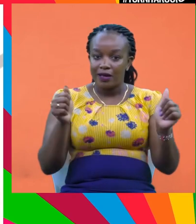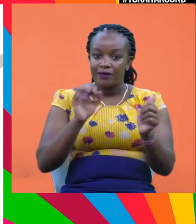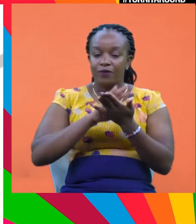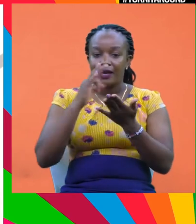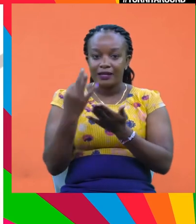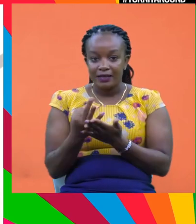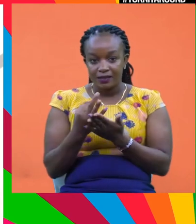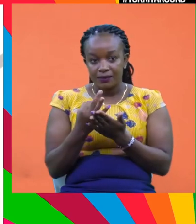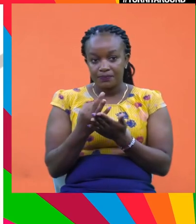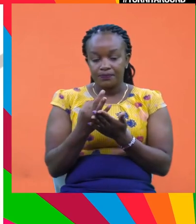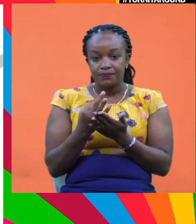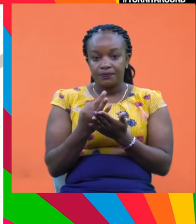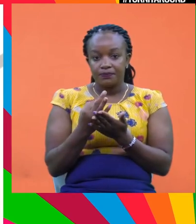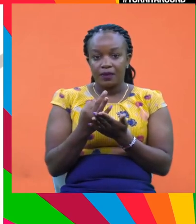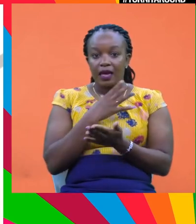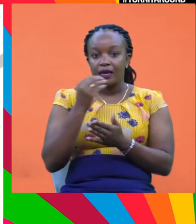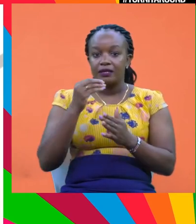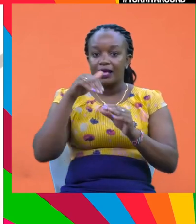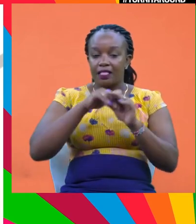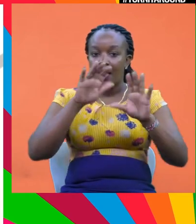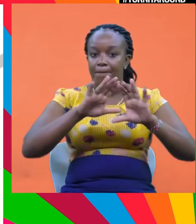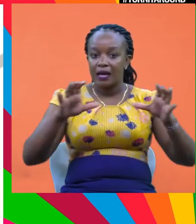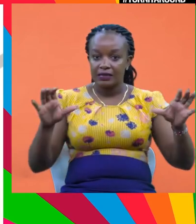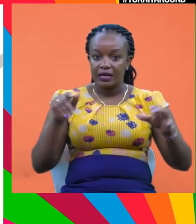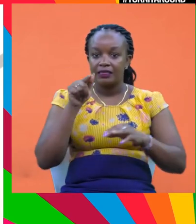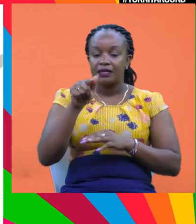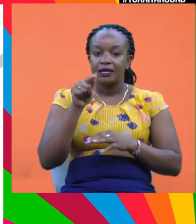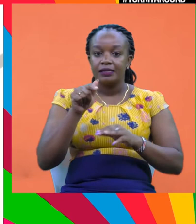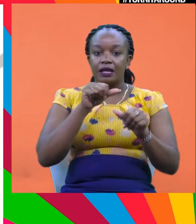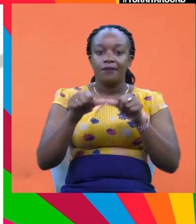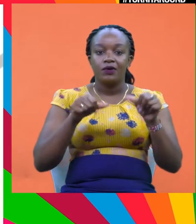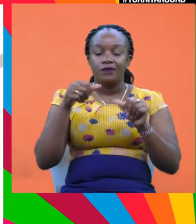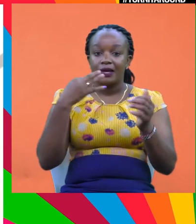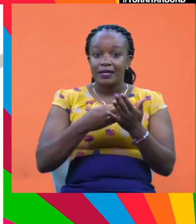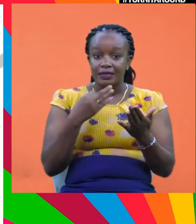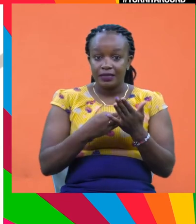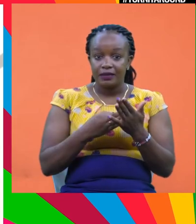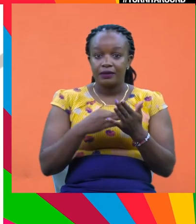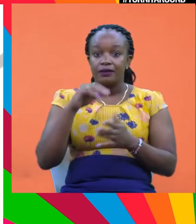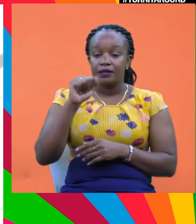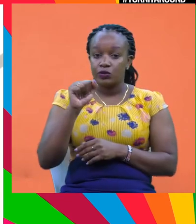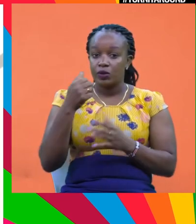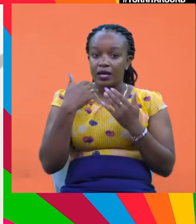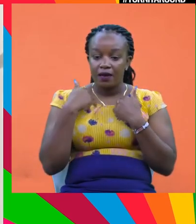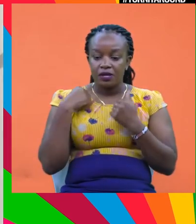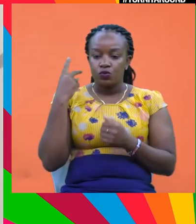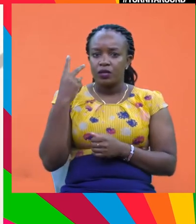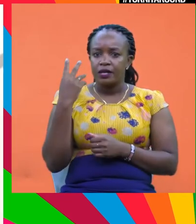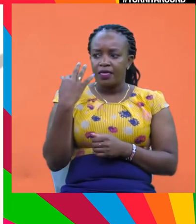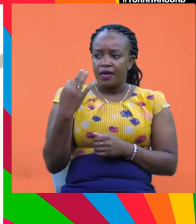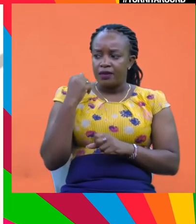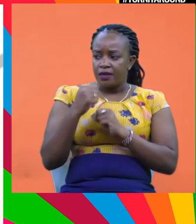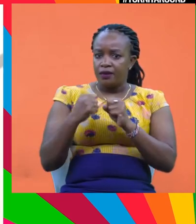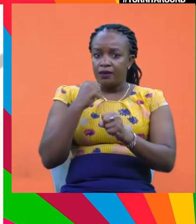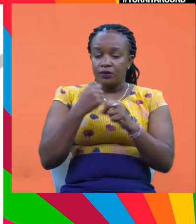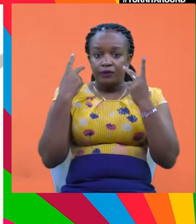need products that are well developed, that can be scaled markets. And this just simply takes financing. Of course, we have in the last 20, 30 years,